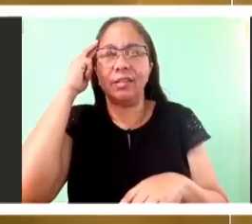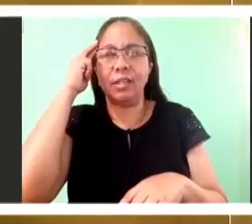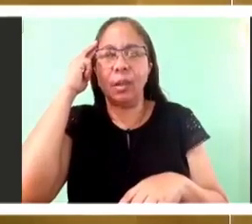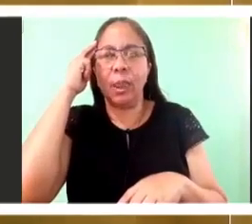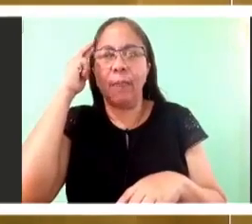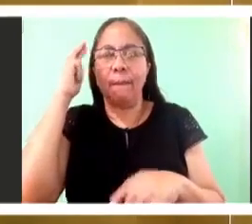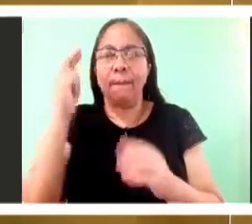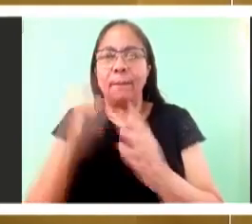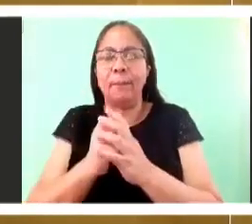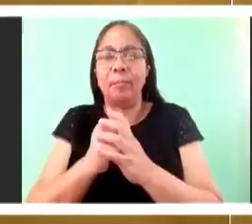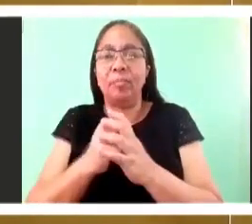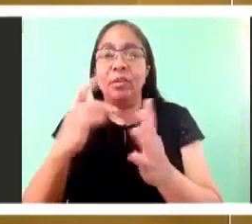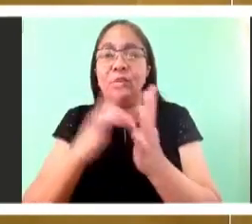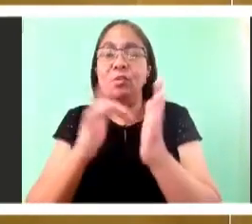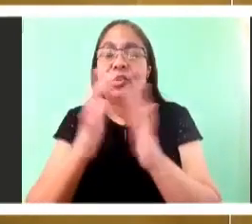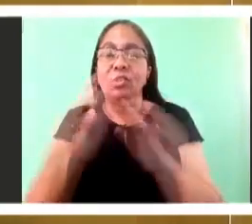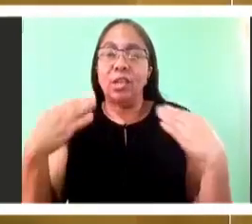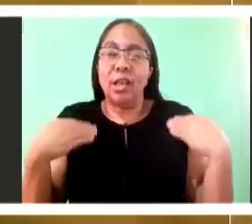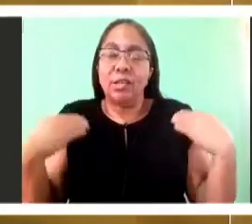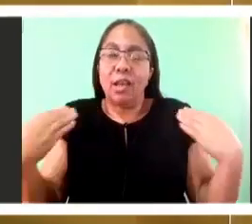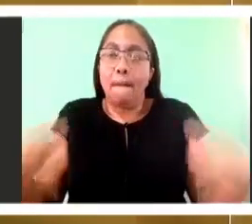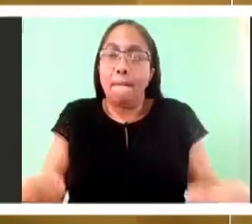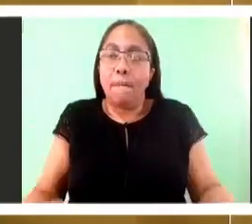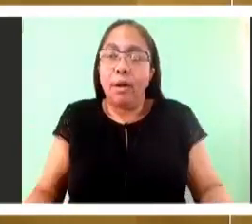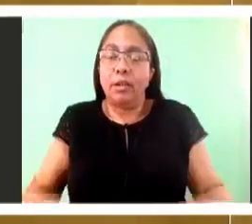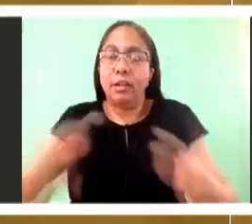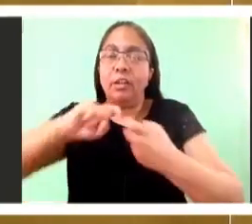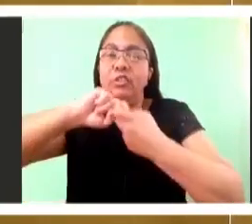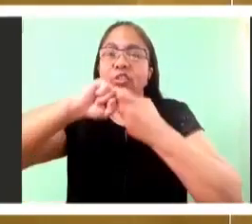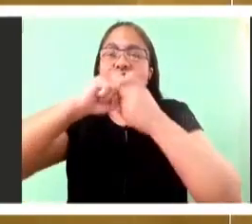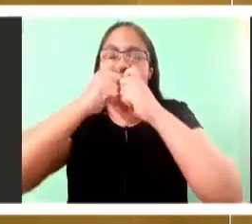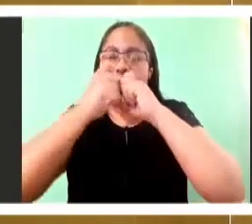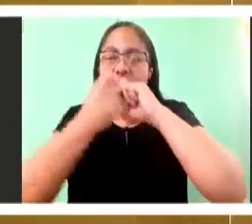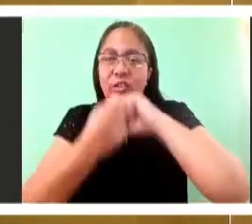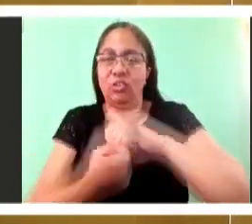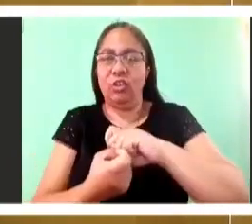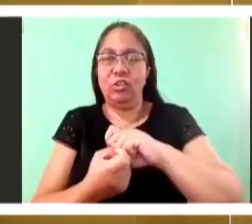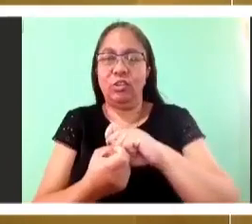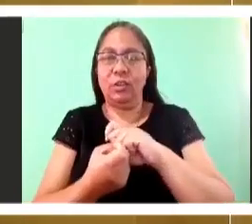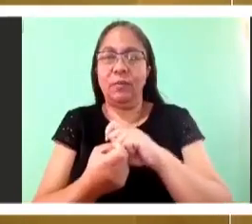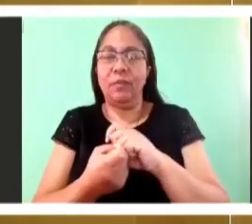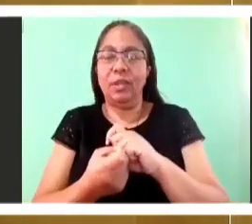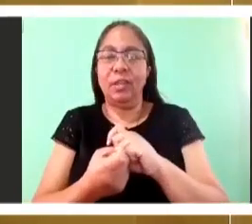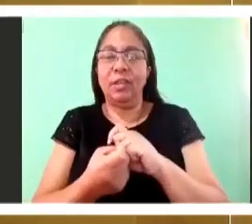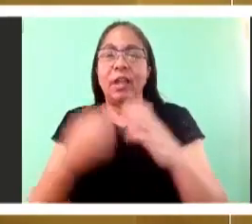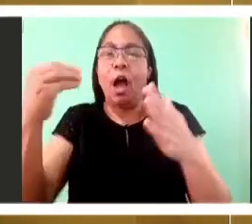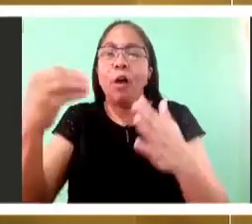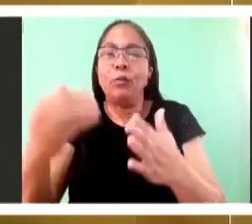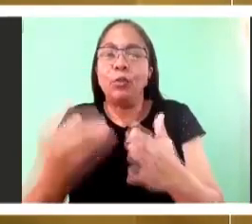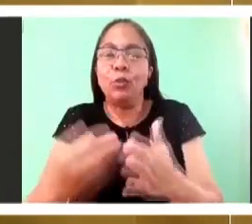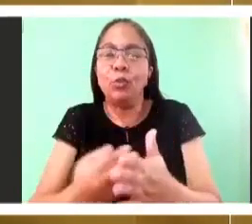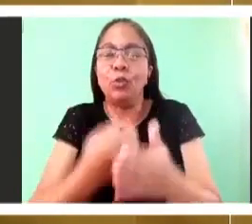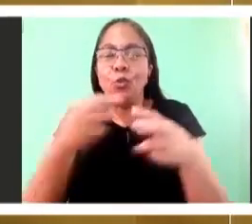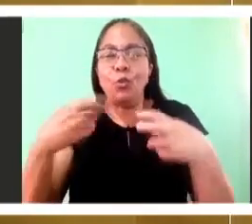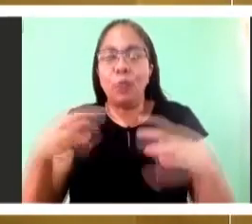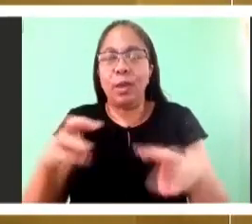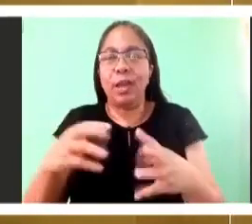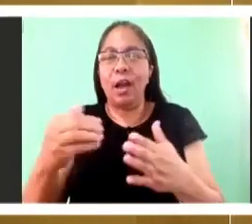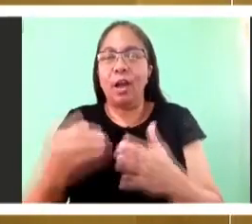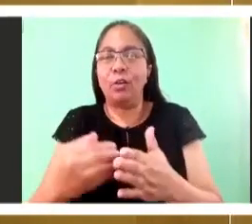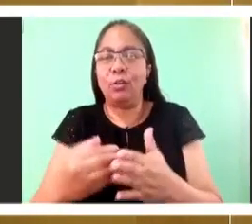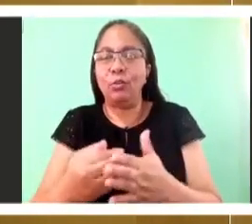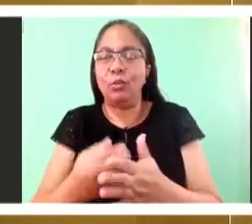before. it walks through walls. We know that. But yet it can eat and you can touch it because Thomas put his hand in